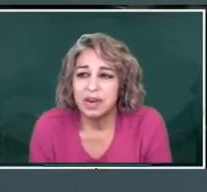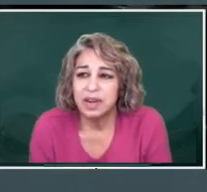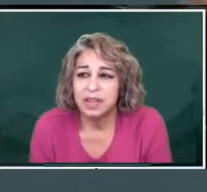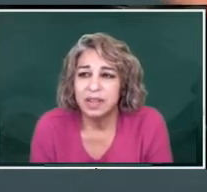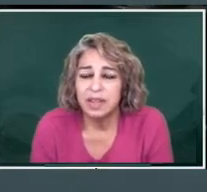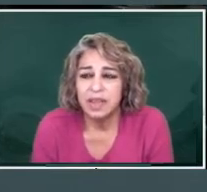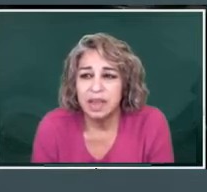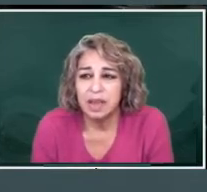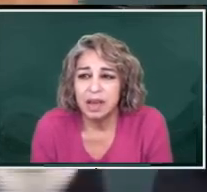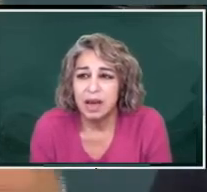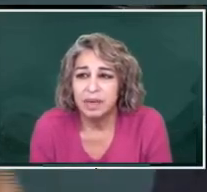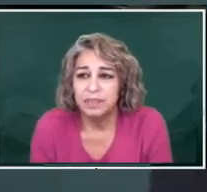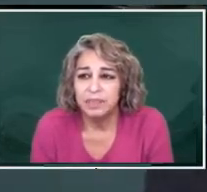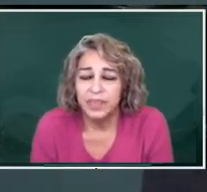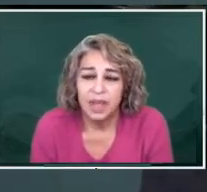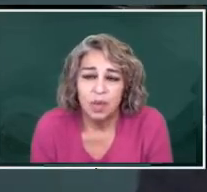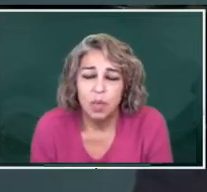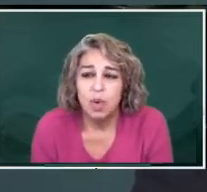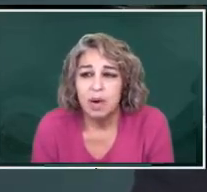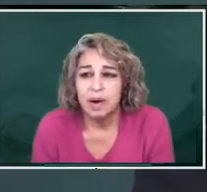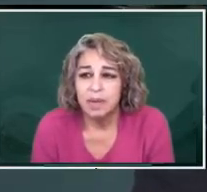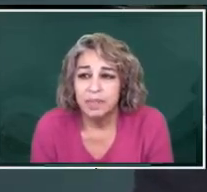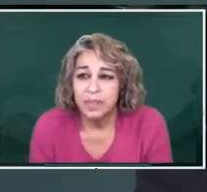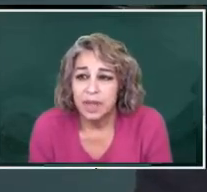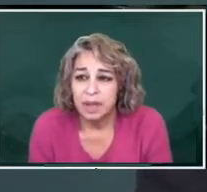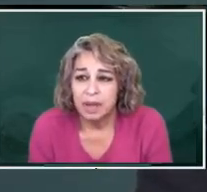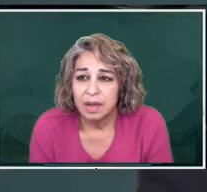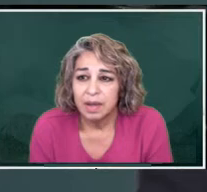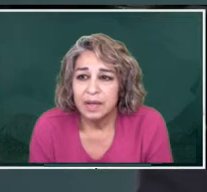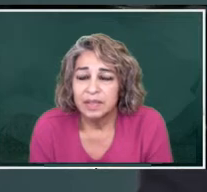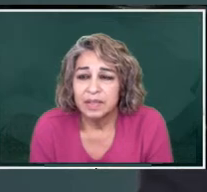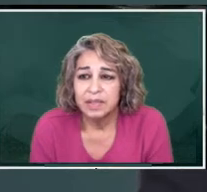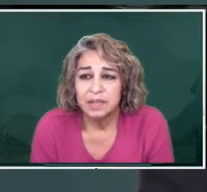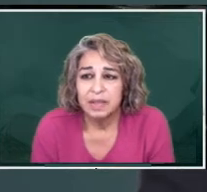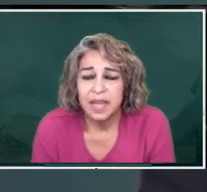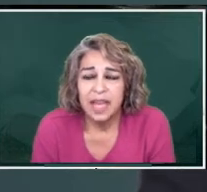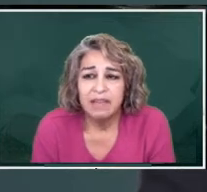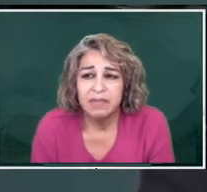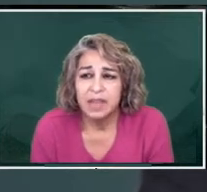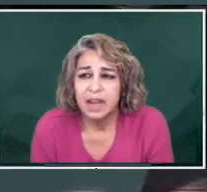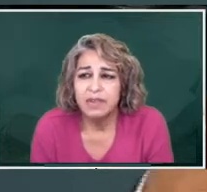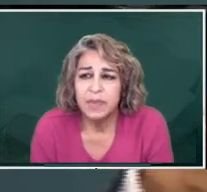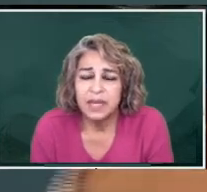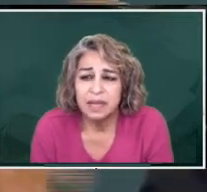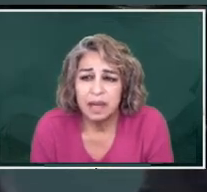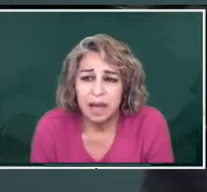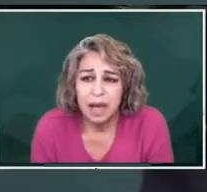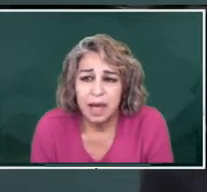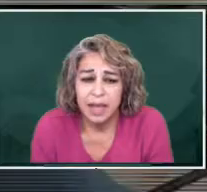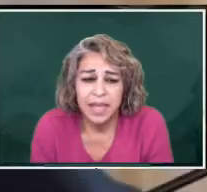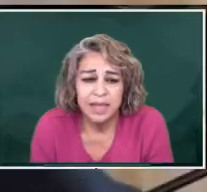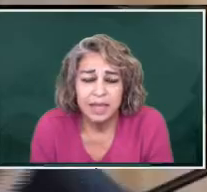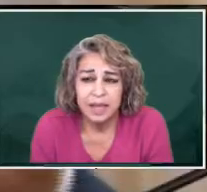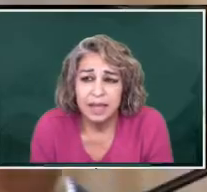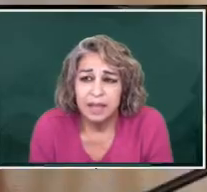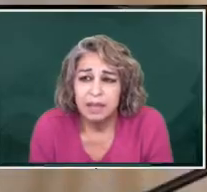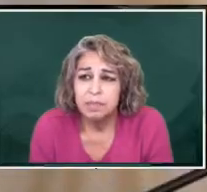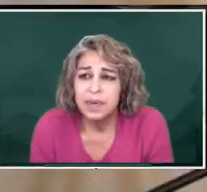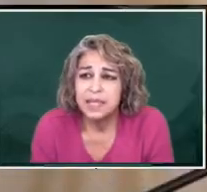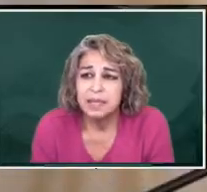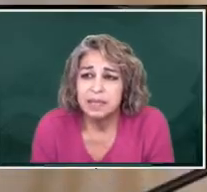they started the war. Because they gave, the government hit